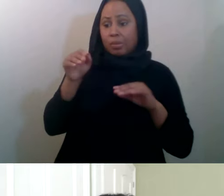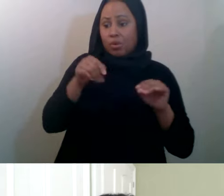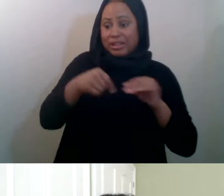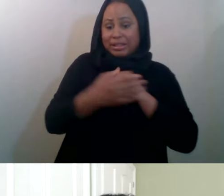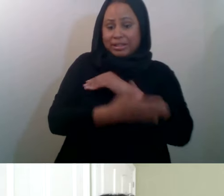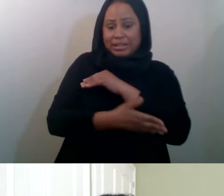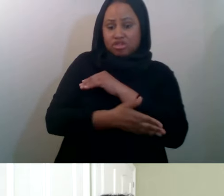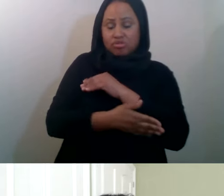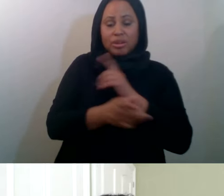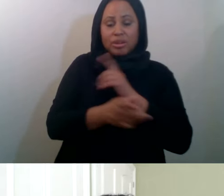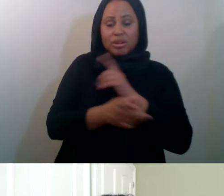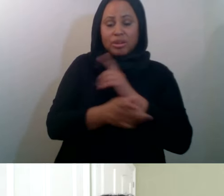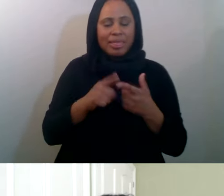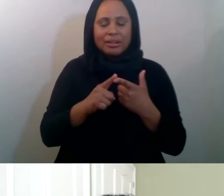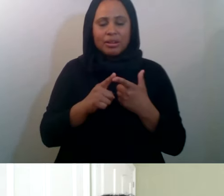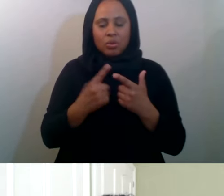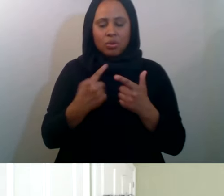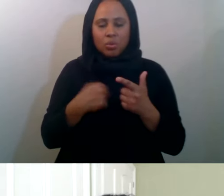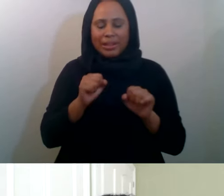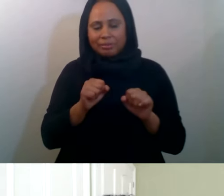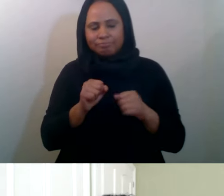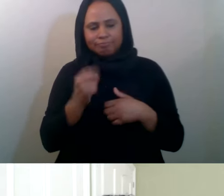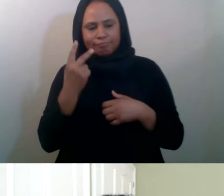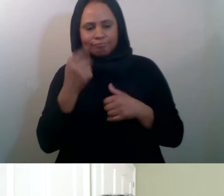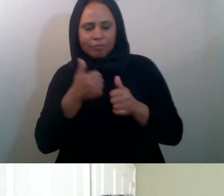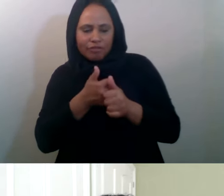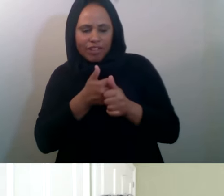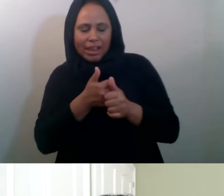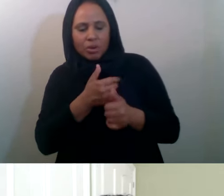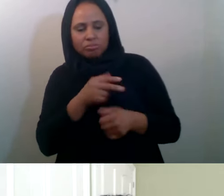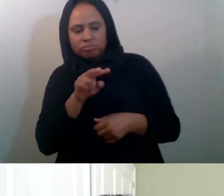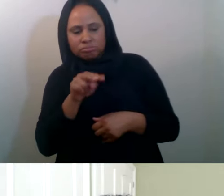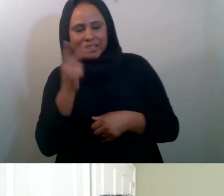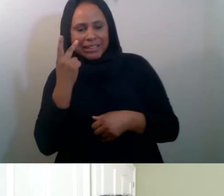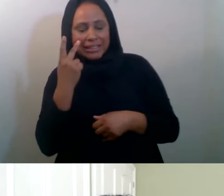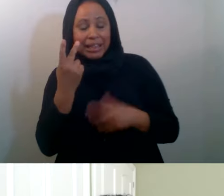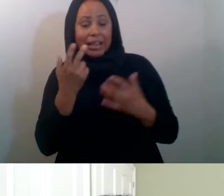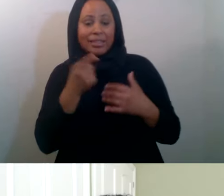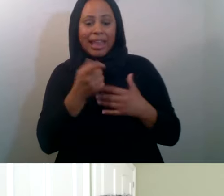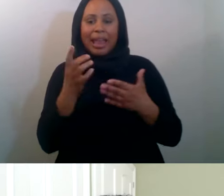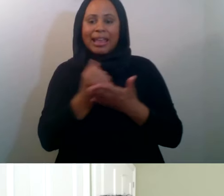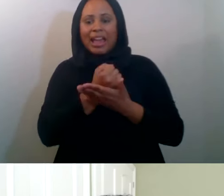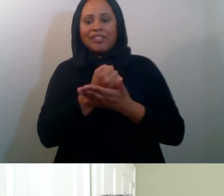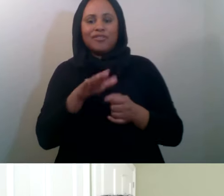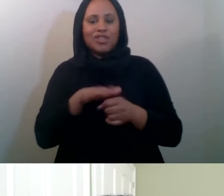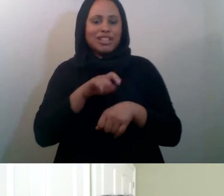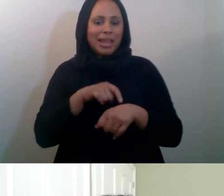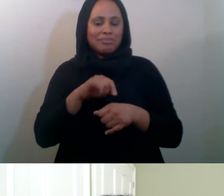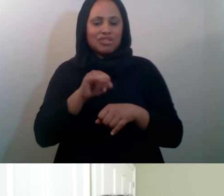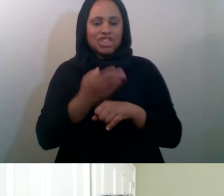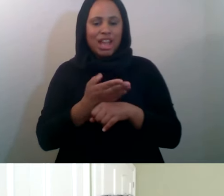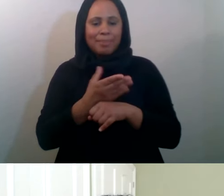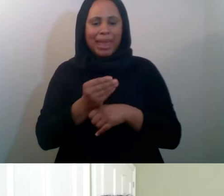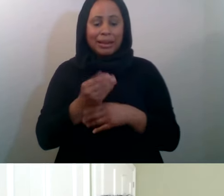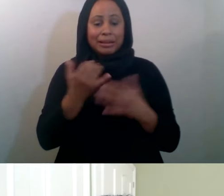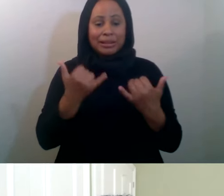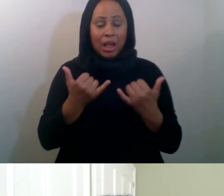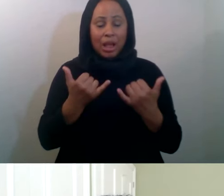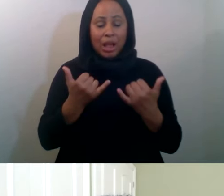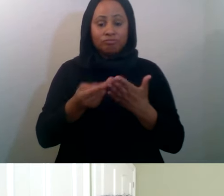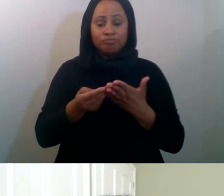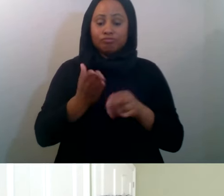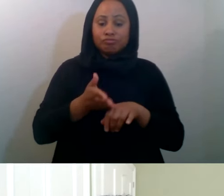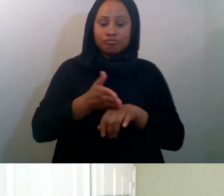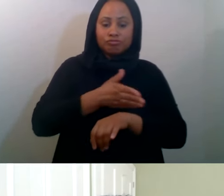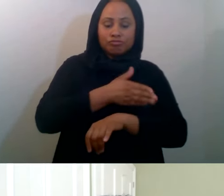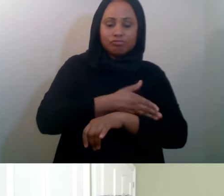timeline of now that, you know, now they have a full-time job, they barely need Zakat, and you know, they're so grateful to MCC.